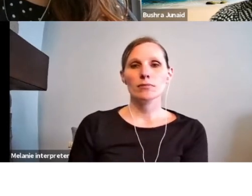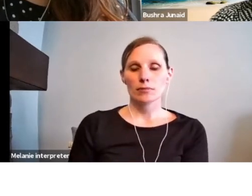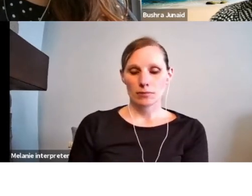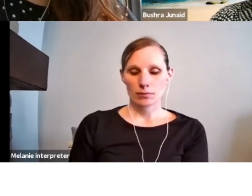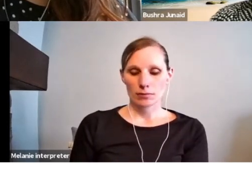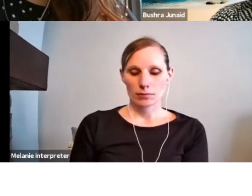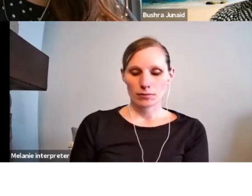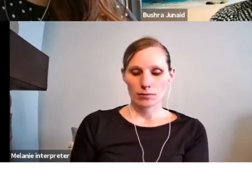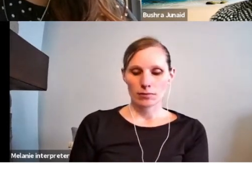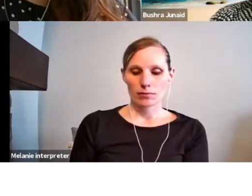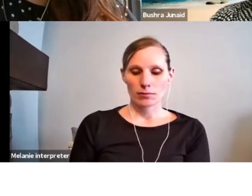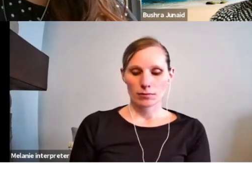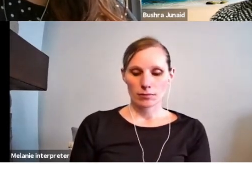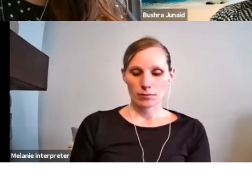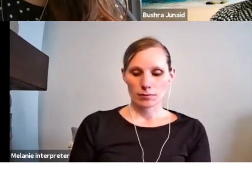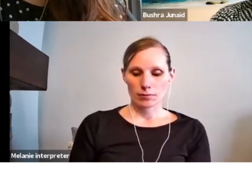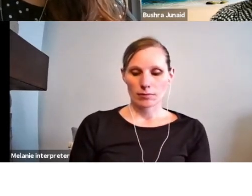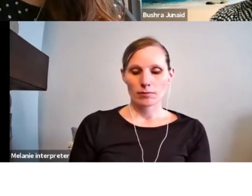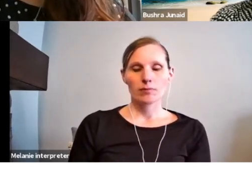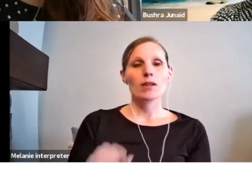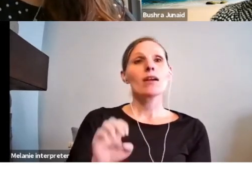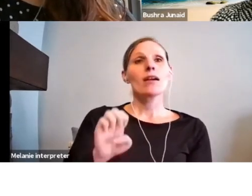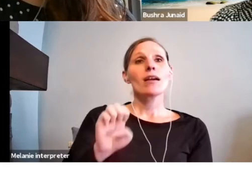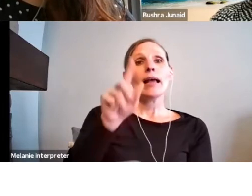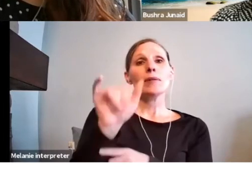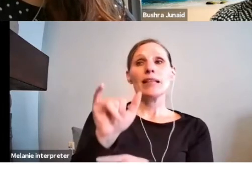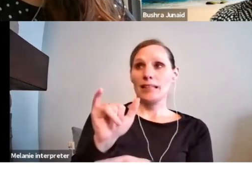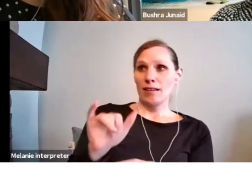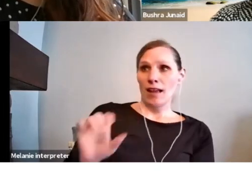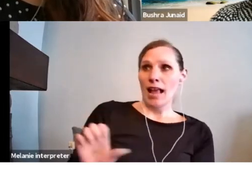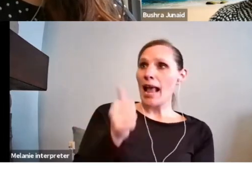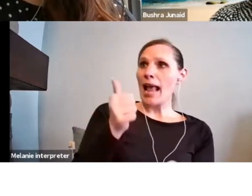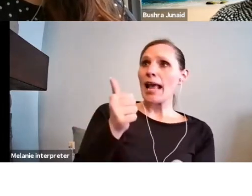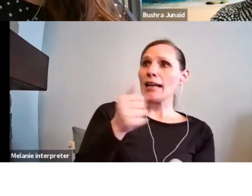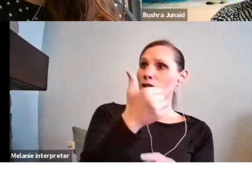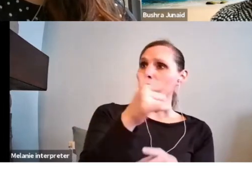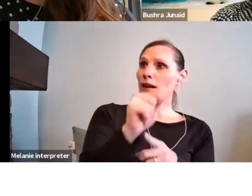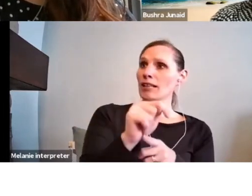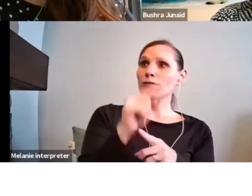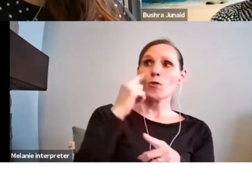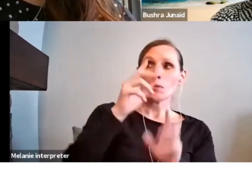Okay, do you have any grant programs for artists over the age of 65?